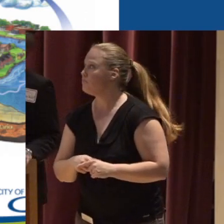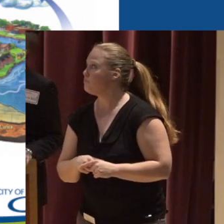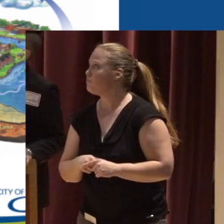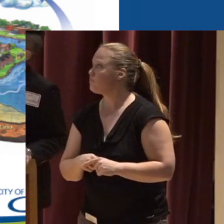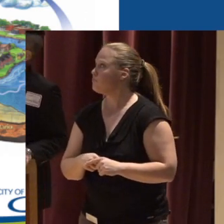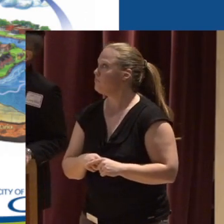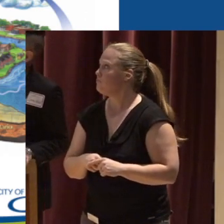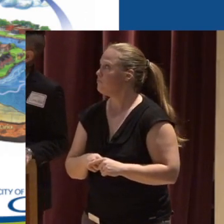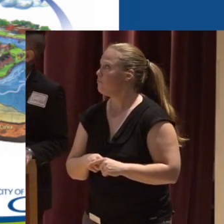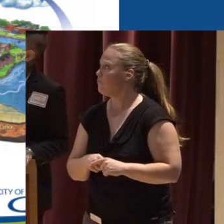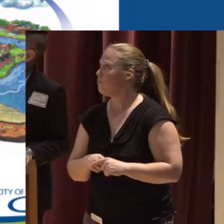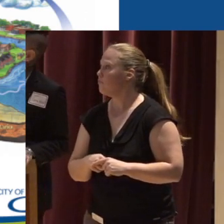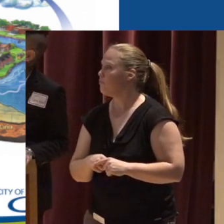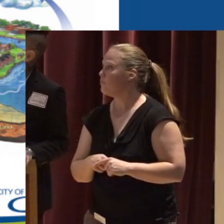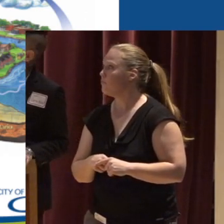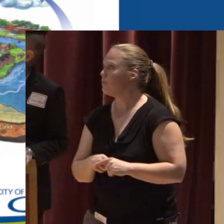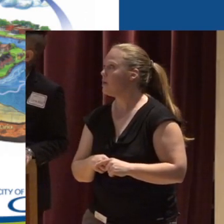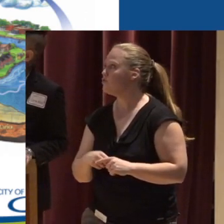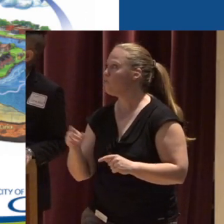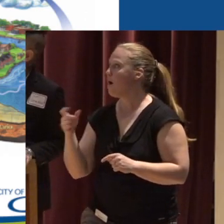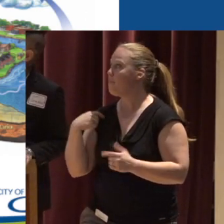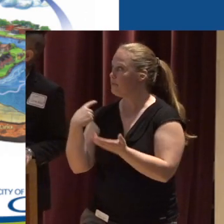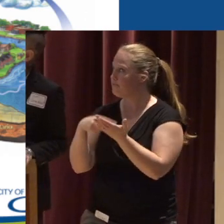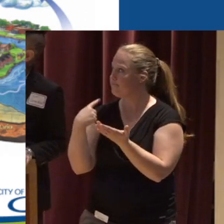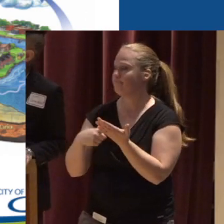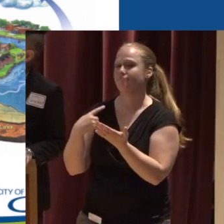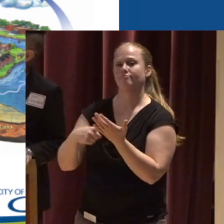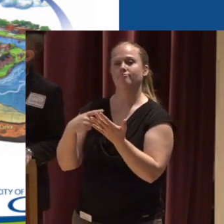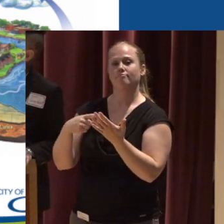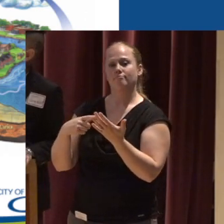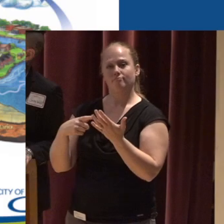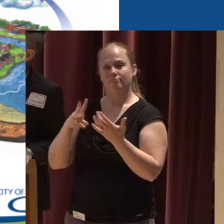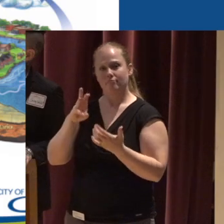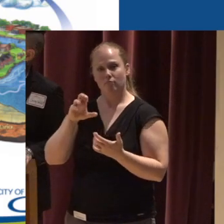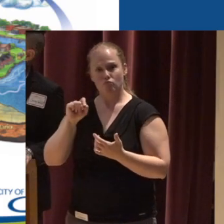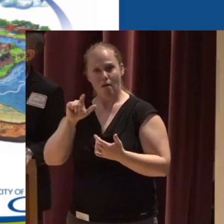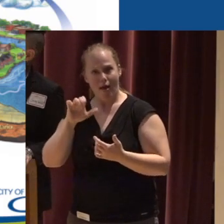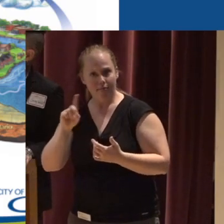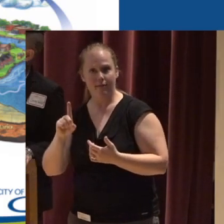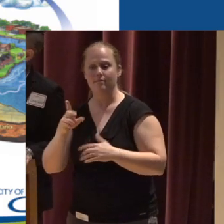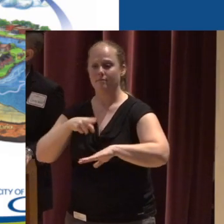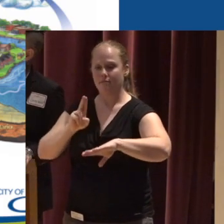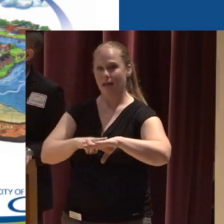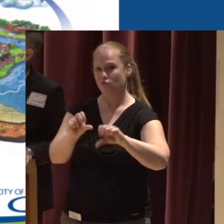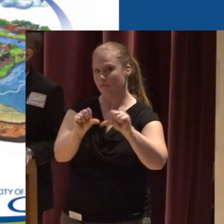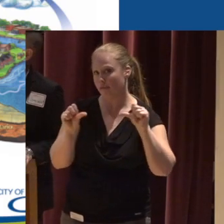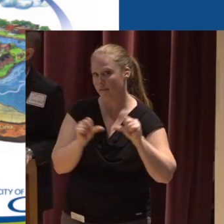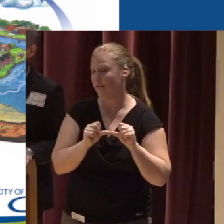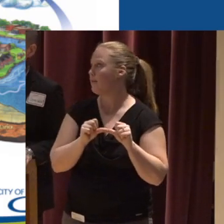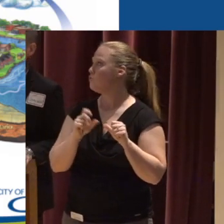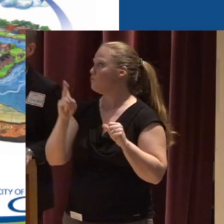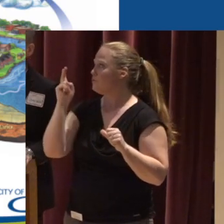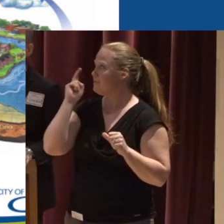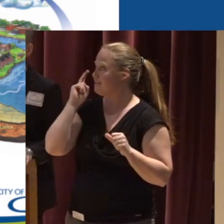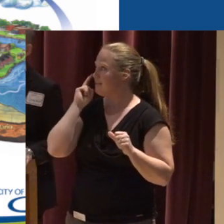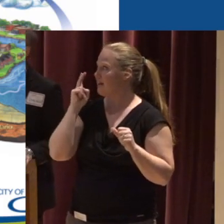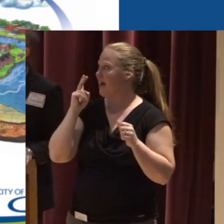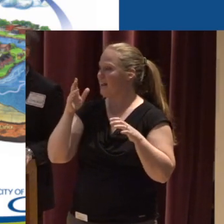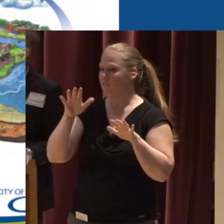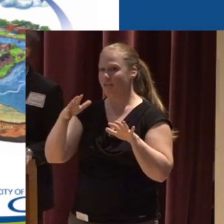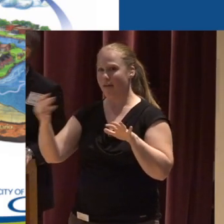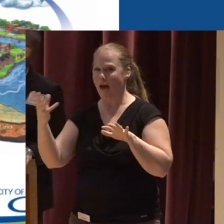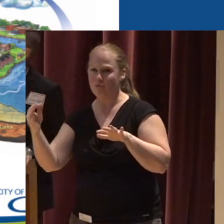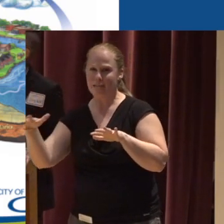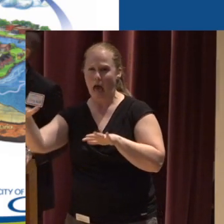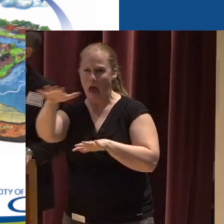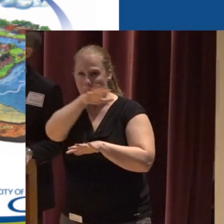So I've been talking to you about basically, you know, wetlands and natural areas That are dotted kind of on the periphery And